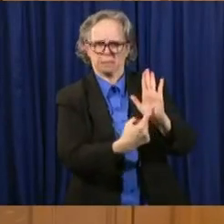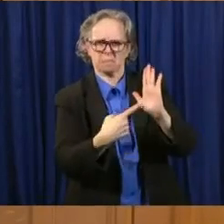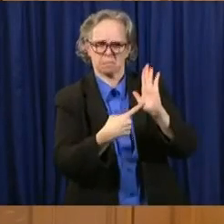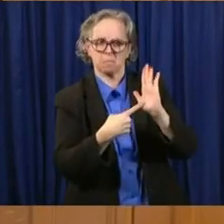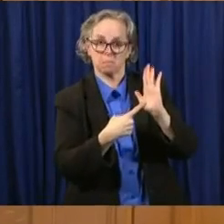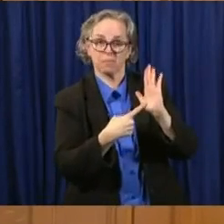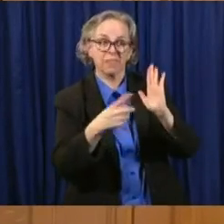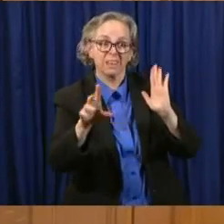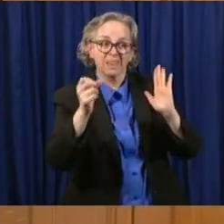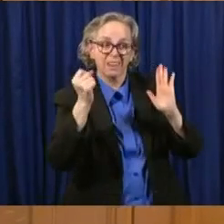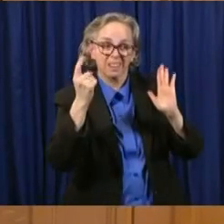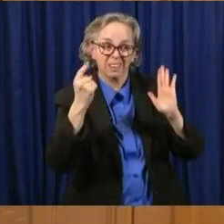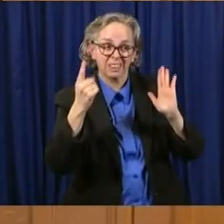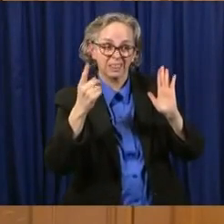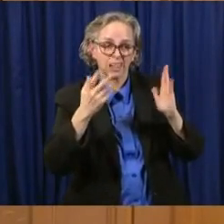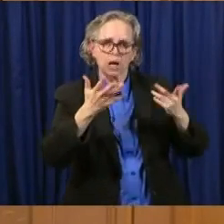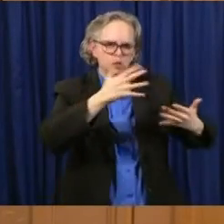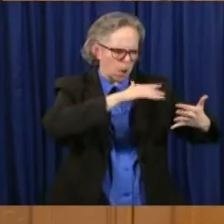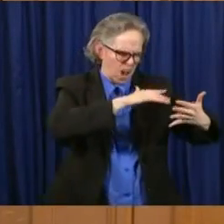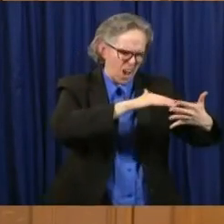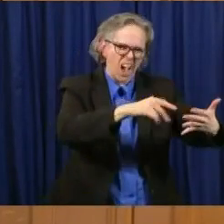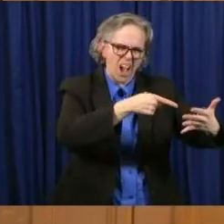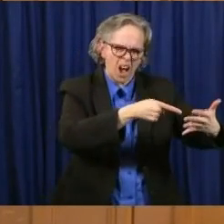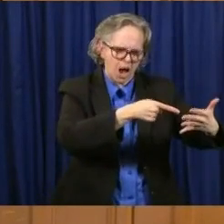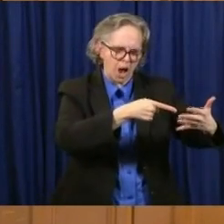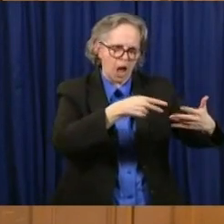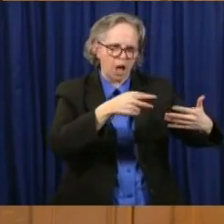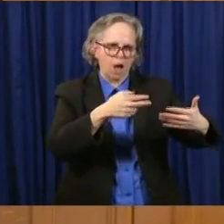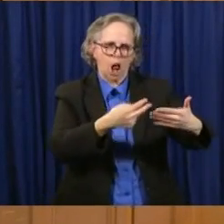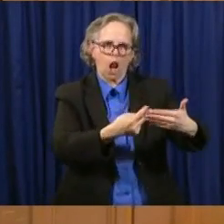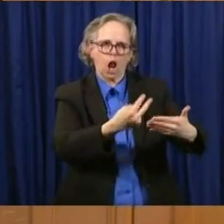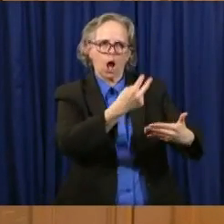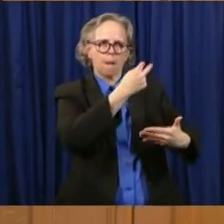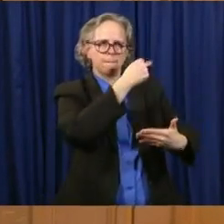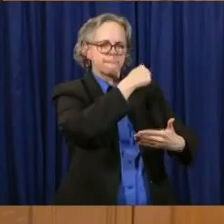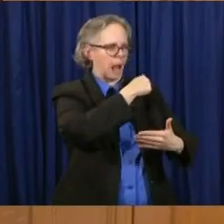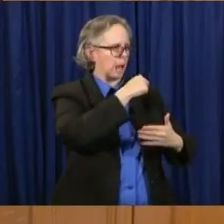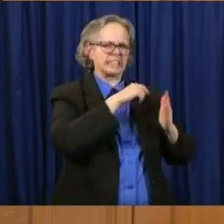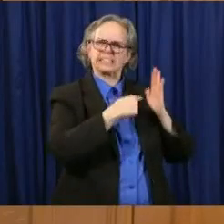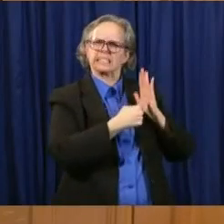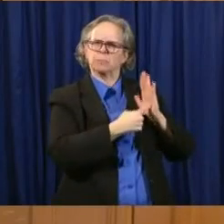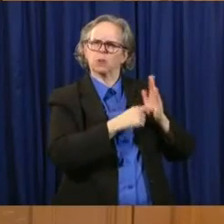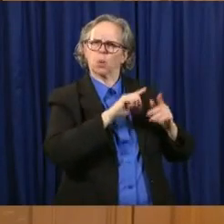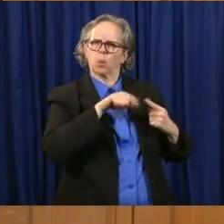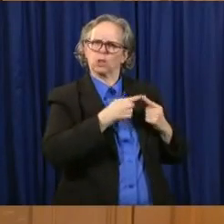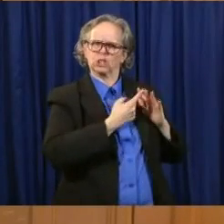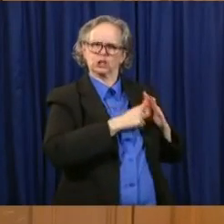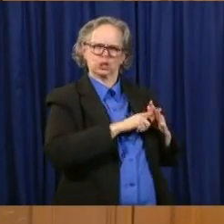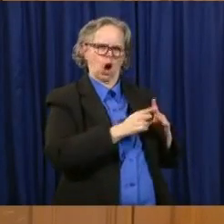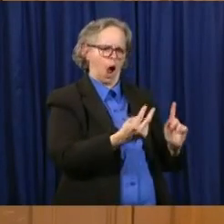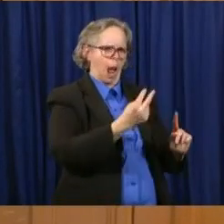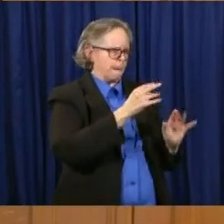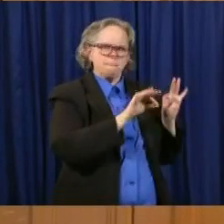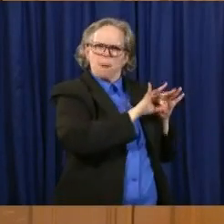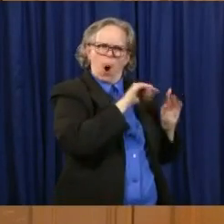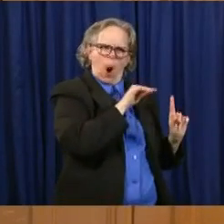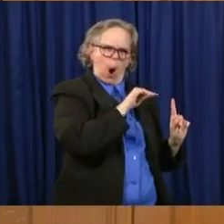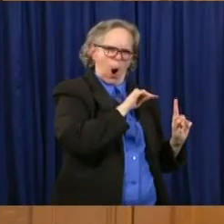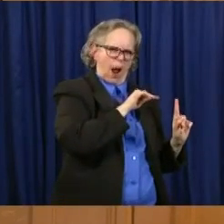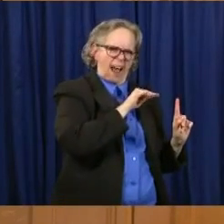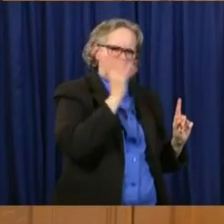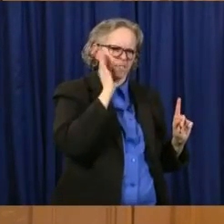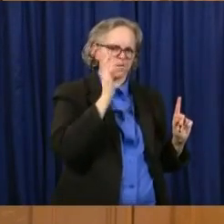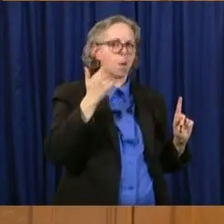when did symptoms actually start, because that's much more important to us clinically in detecting this. So symptom